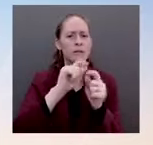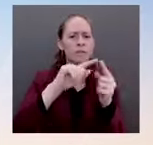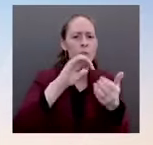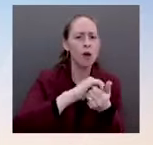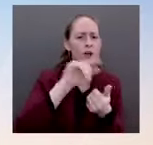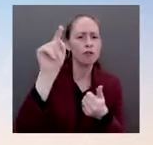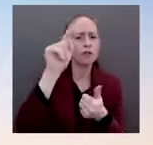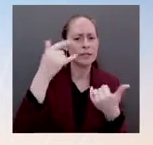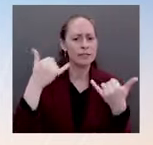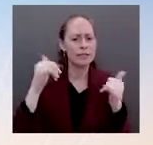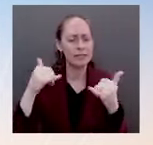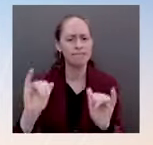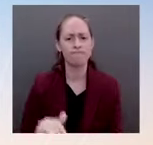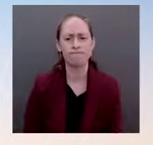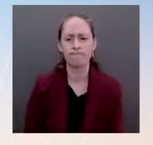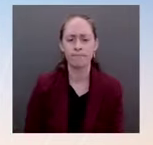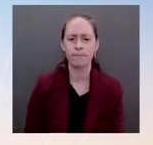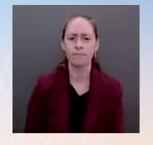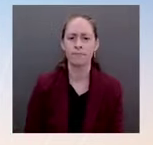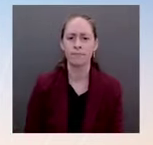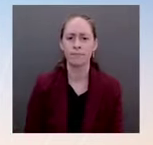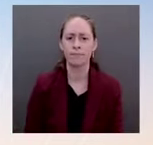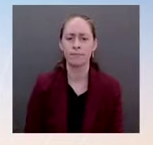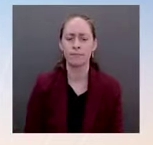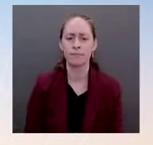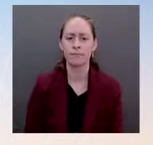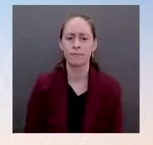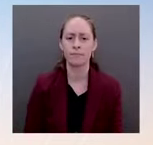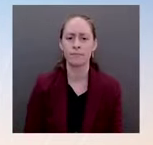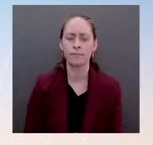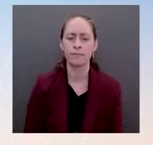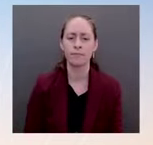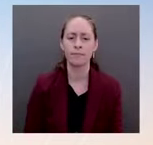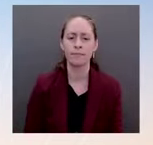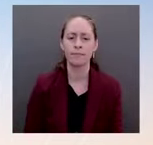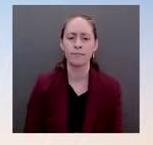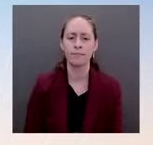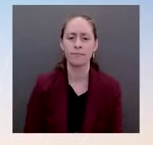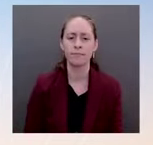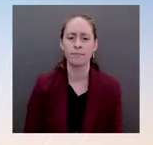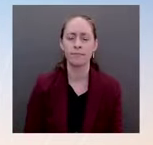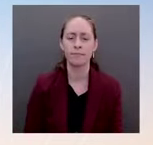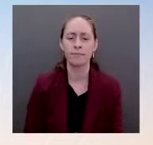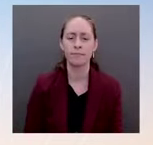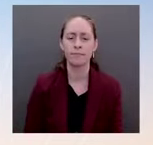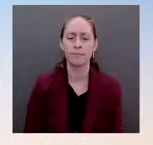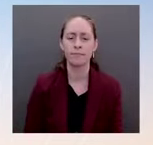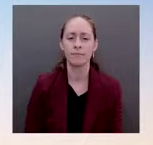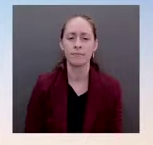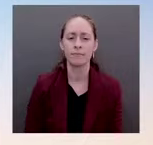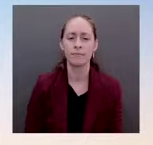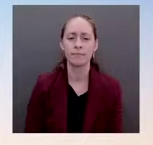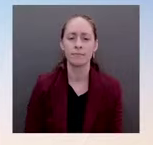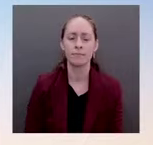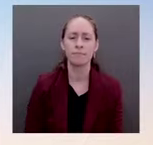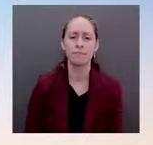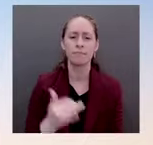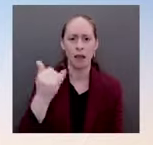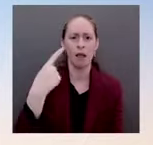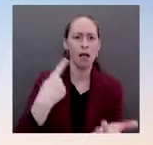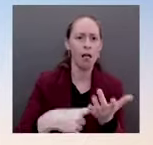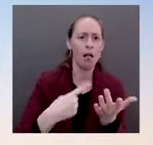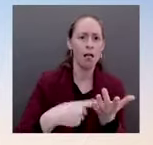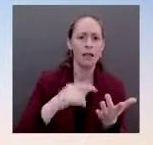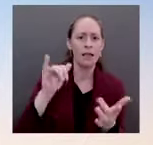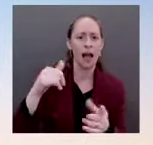believe they're still in the eighth round of negotiations. You know, of course, as we've said in the past, you know, we would certainly support efforts